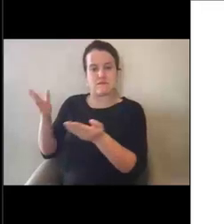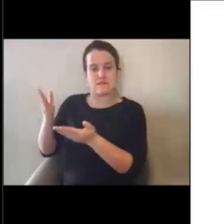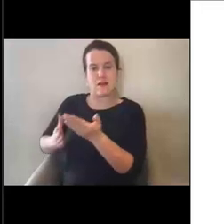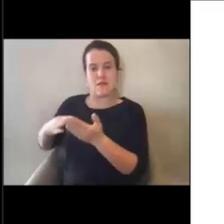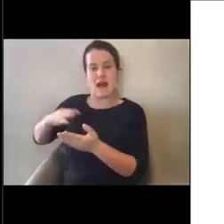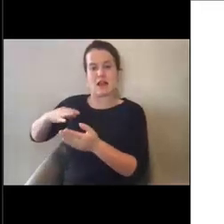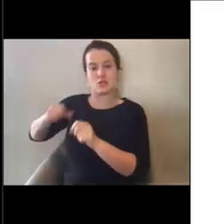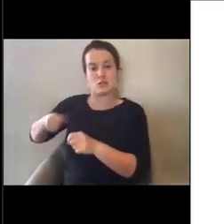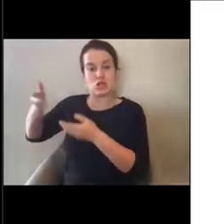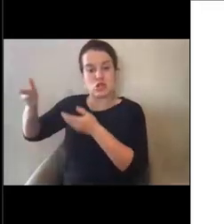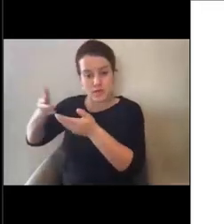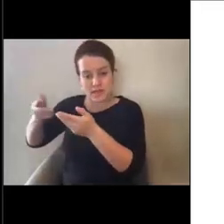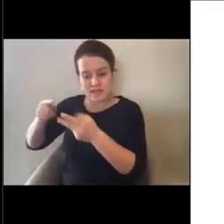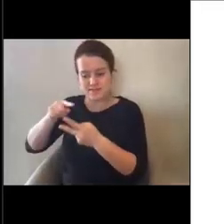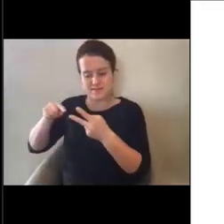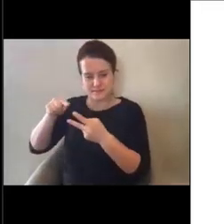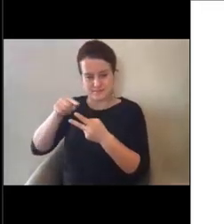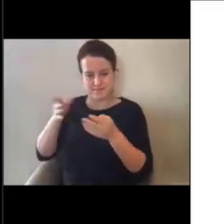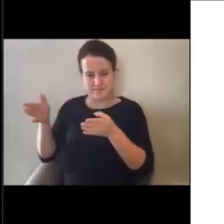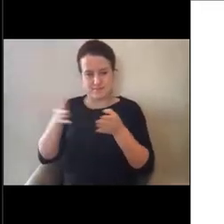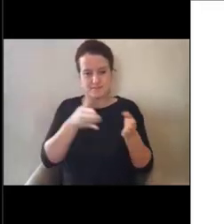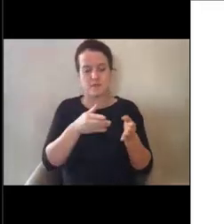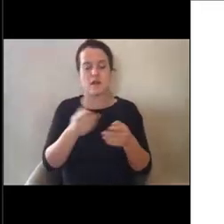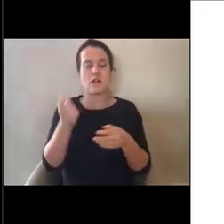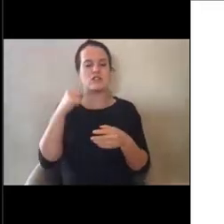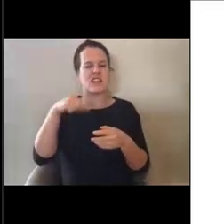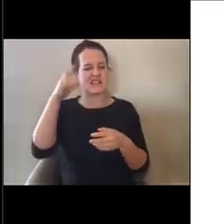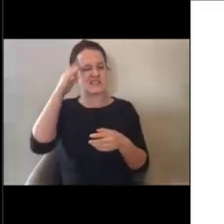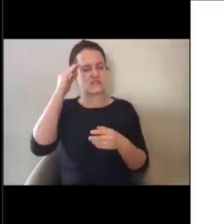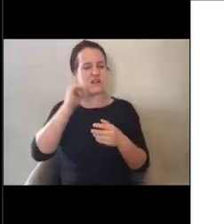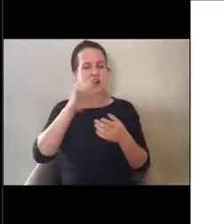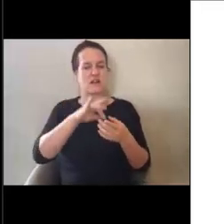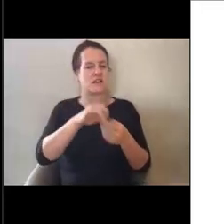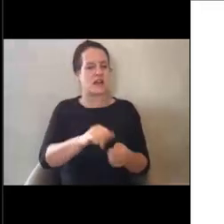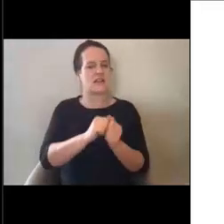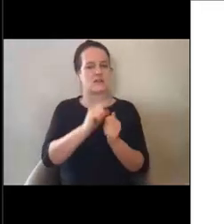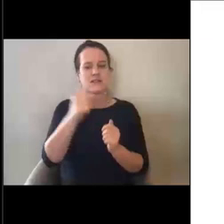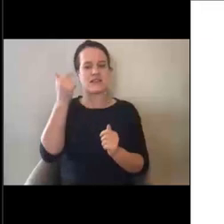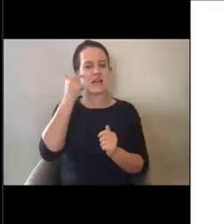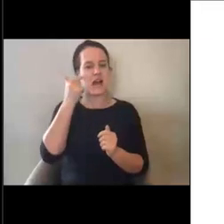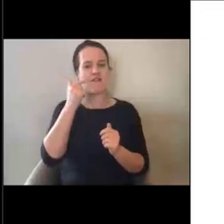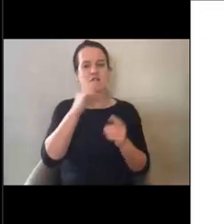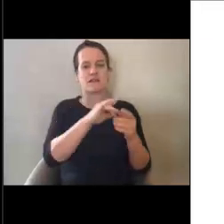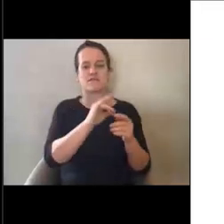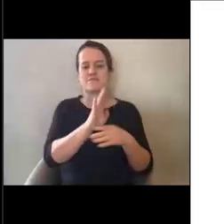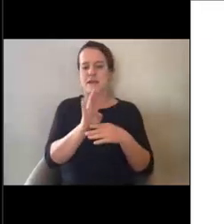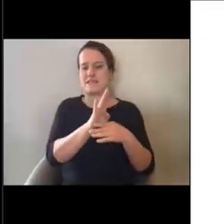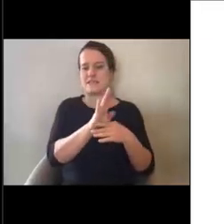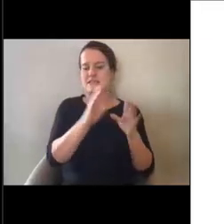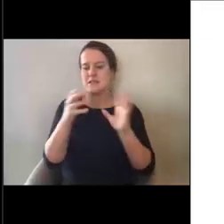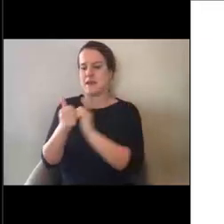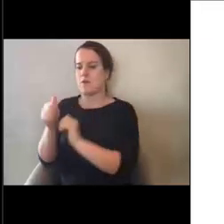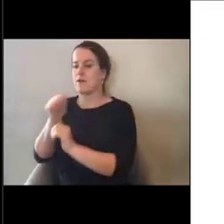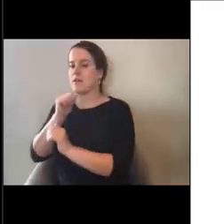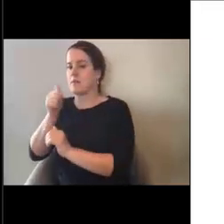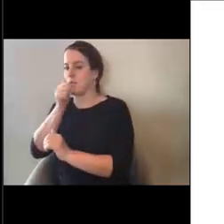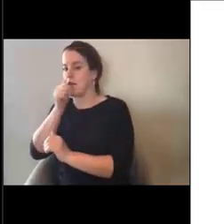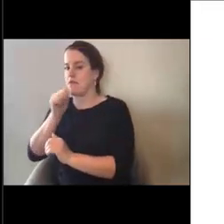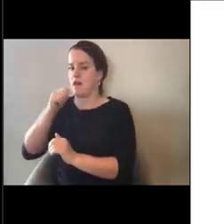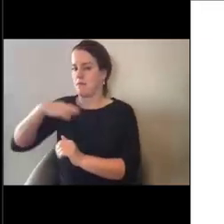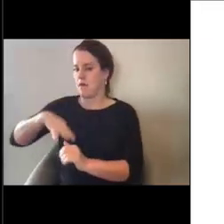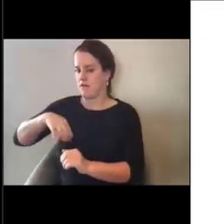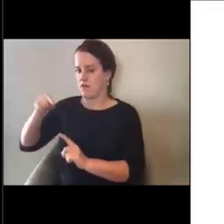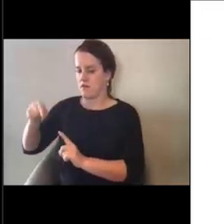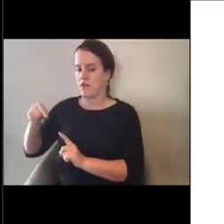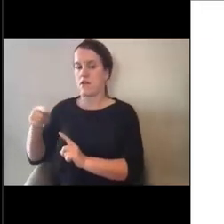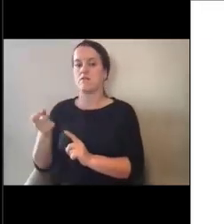consideration is not quite as relevant for governmental entities as it is for private nonprofit organizations. And as a matter of